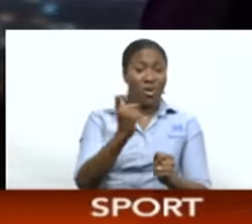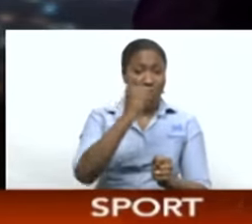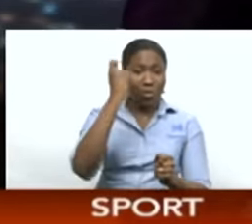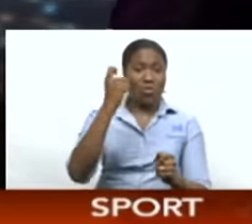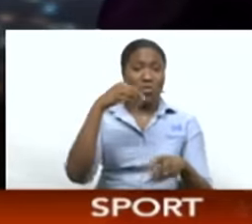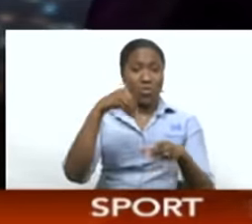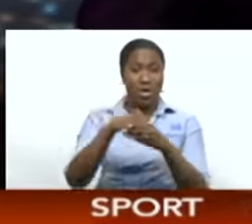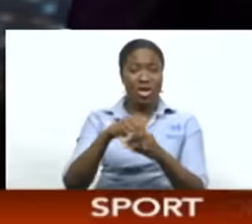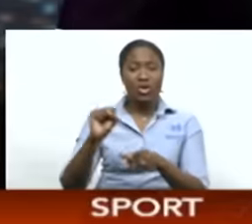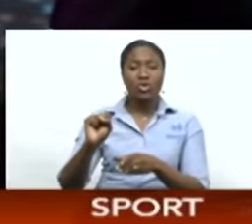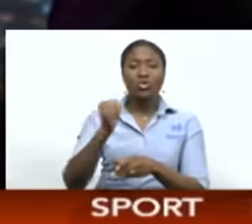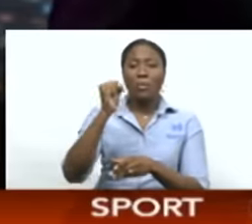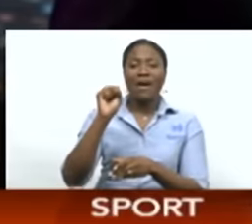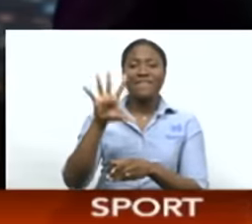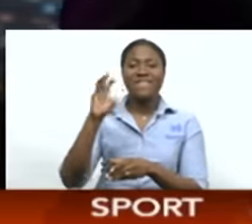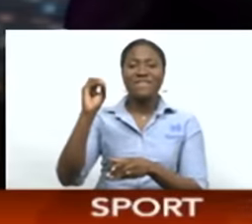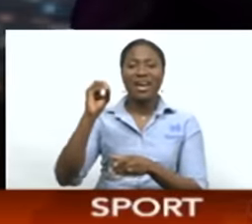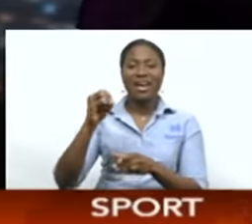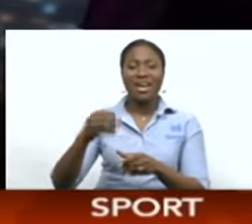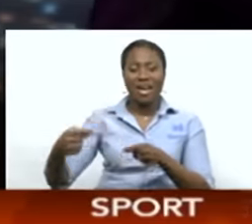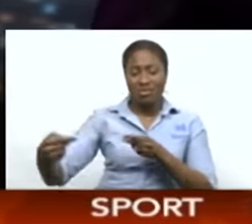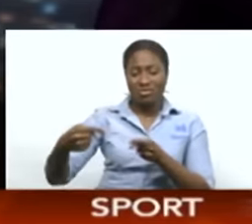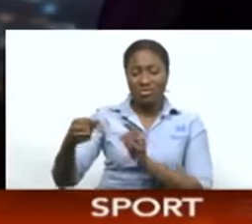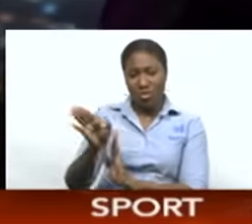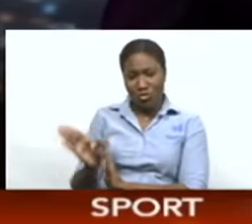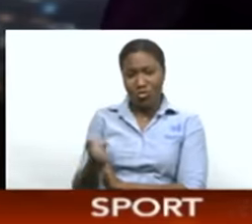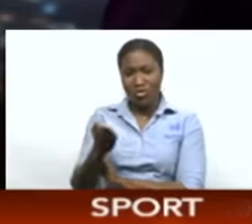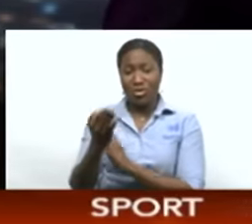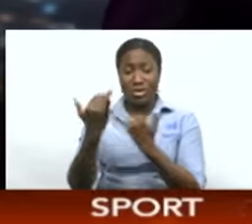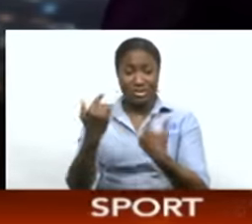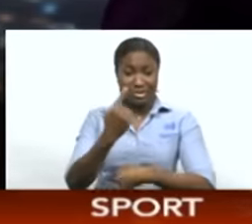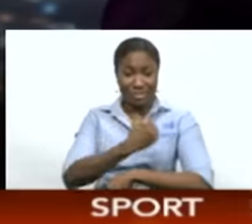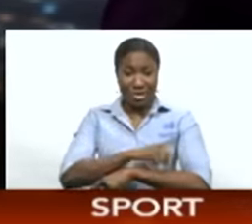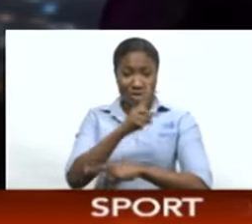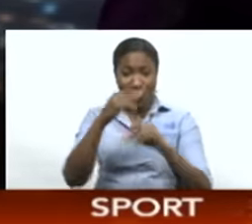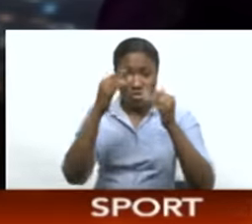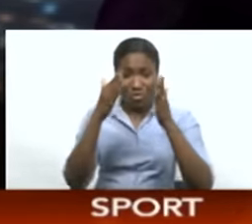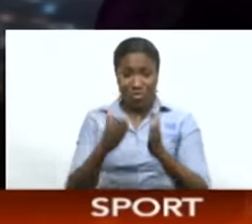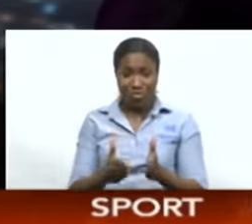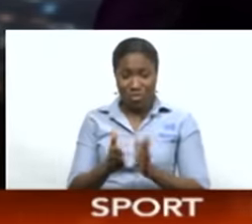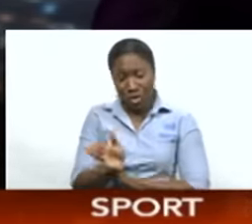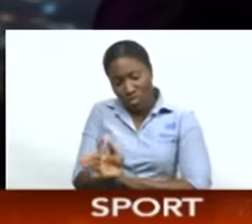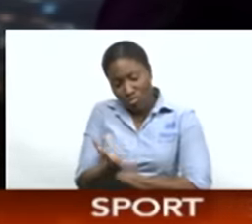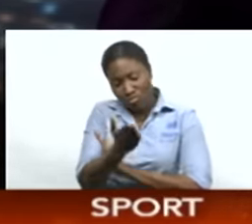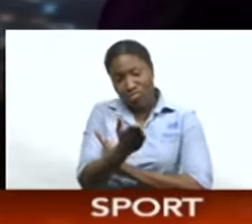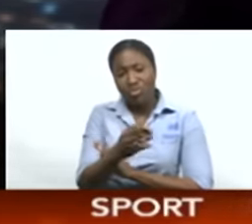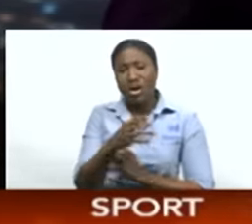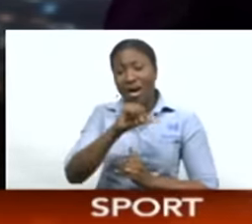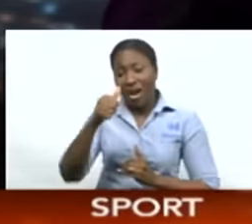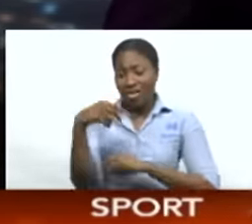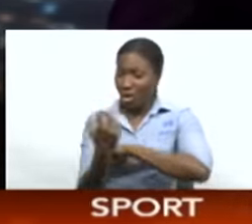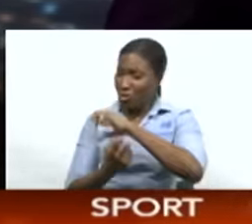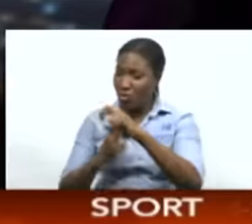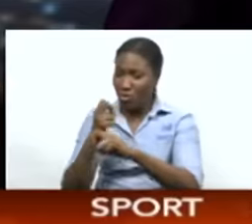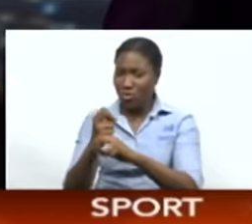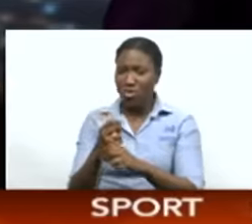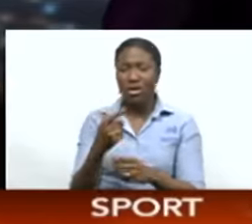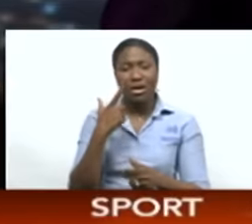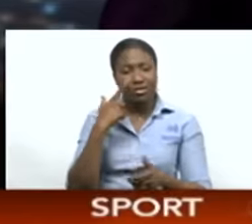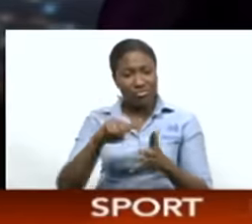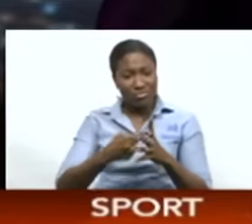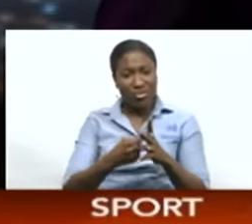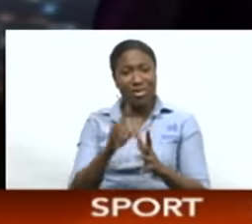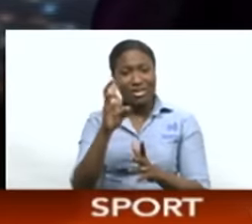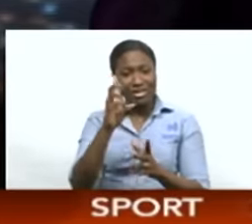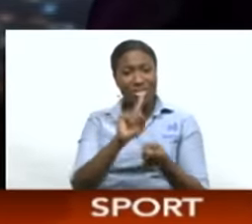United Super 50 Cup. Today, Yannick Carrier start with the ball and Keon Utley with the bat, contributing to a fairly comfortable six